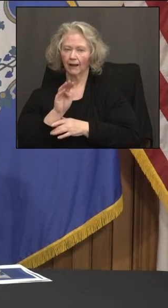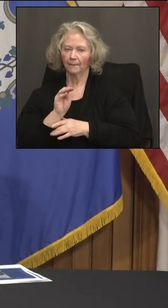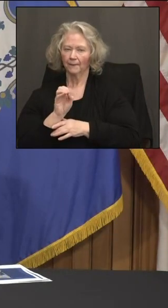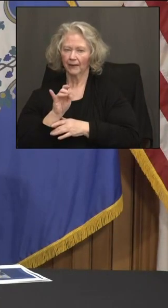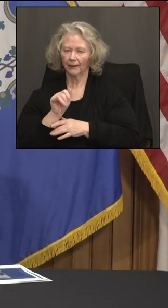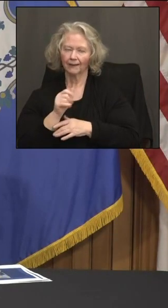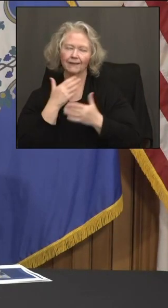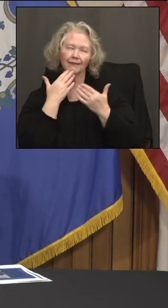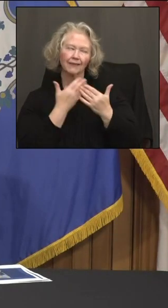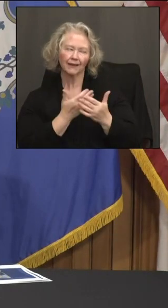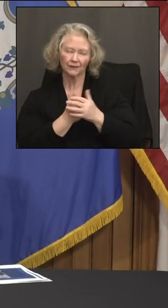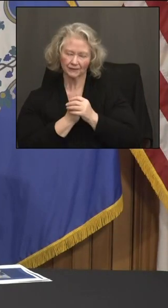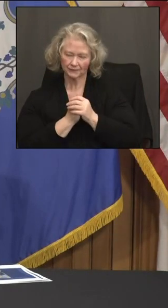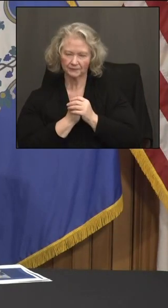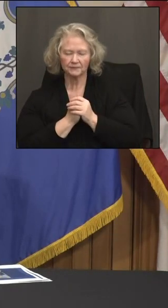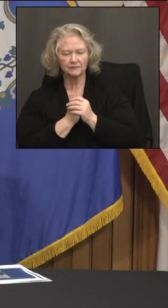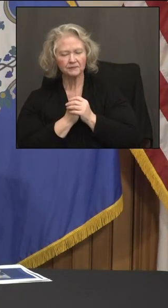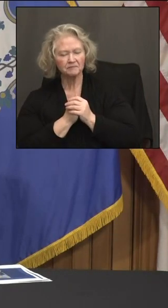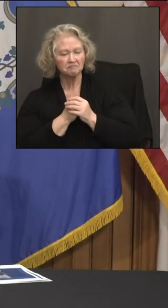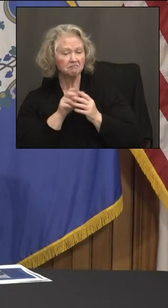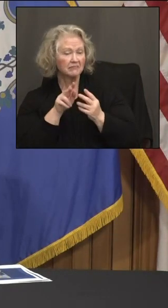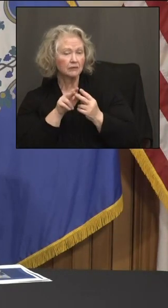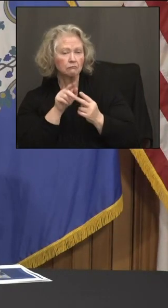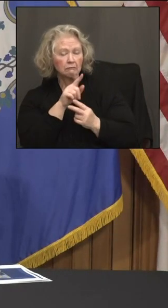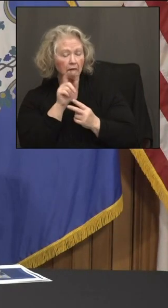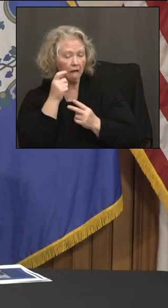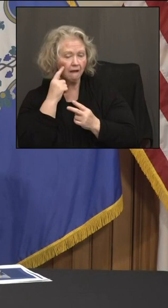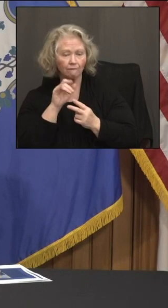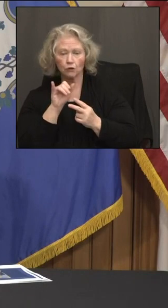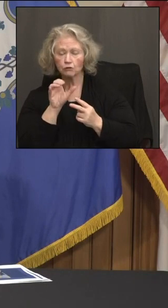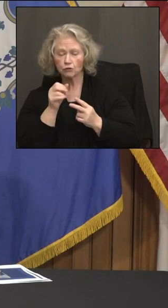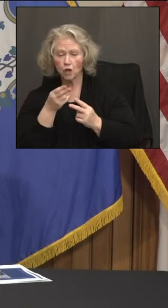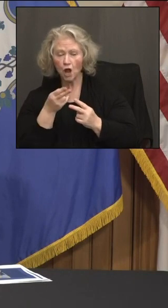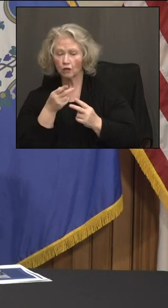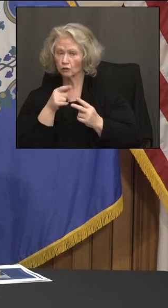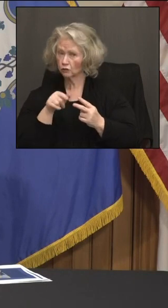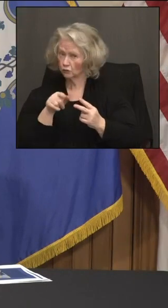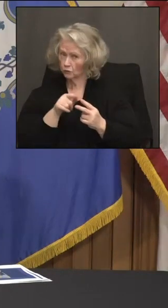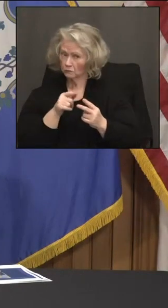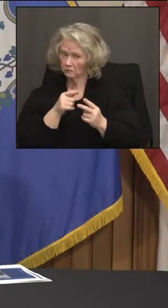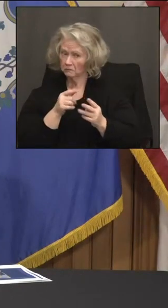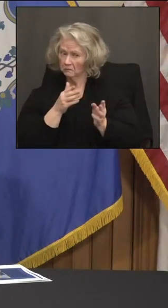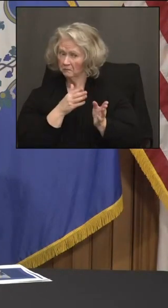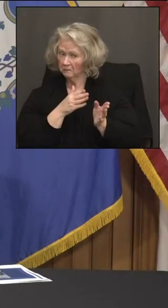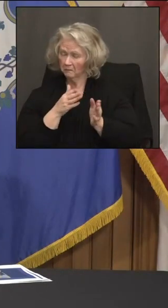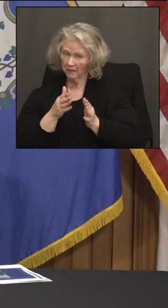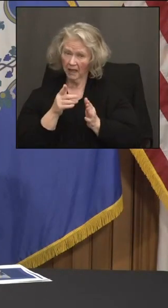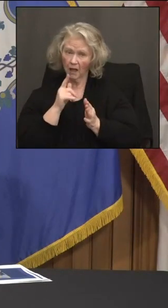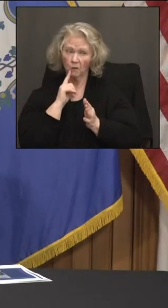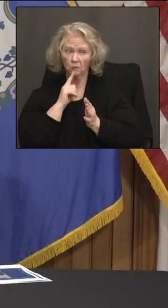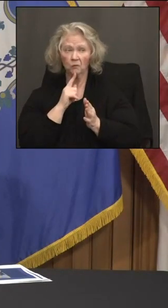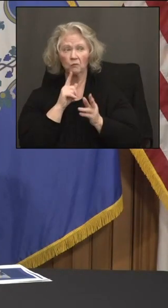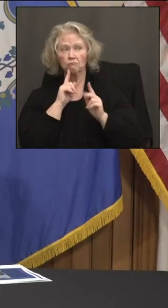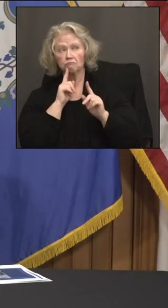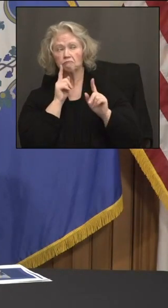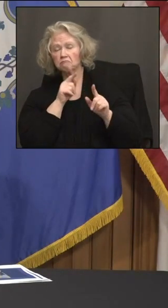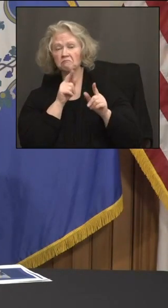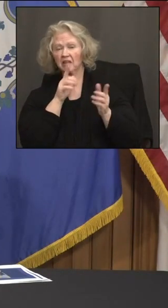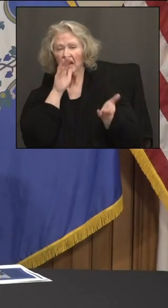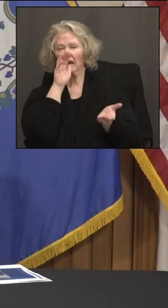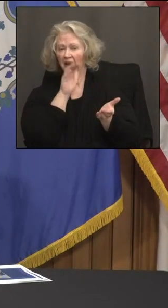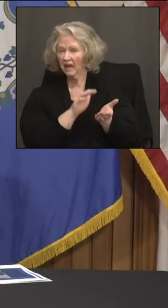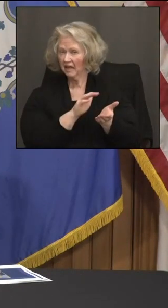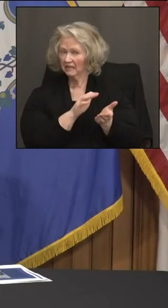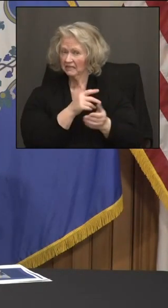Thanks. Either for the governor or Josh, is the state prepared to request a smaller vaccine supply than usual from the